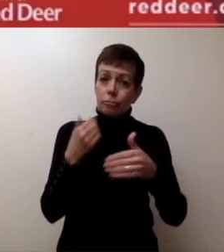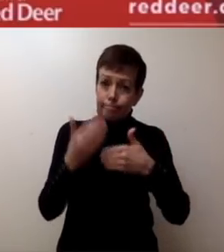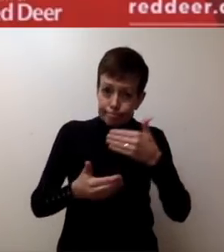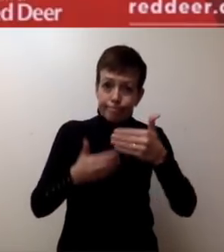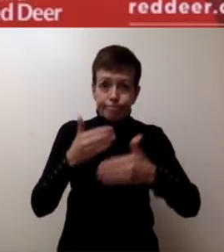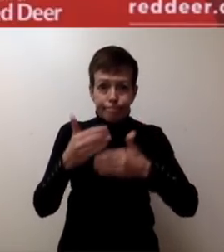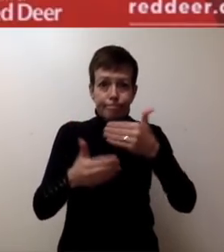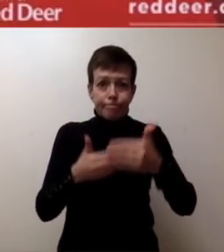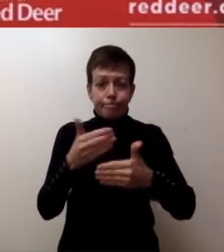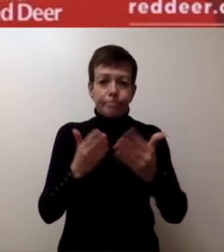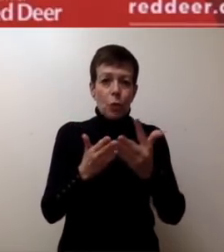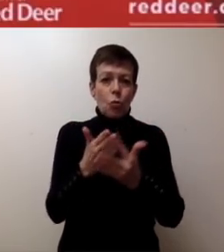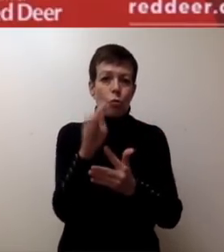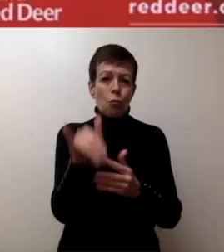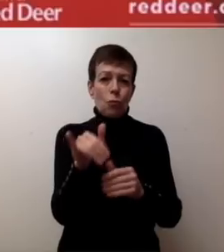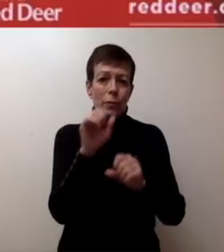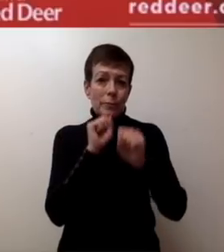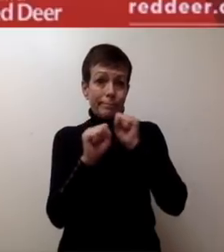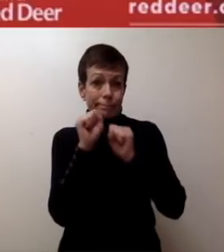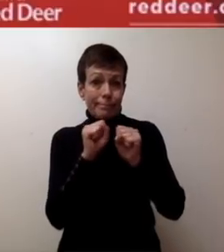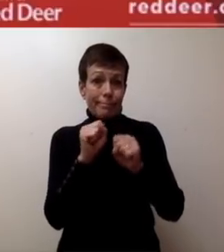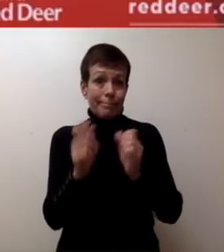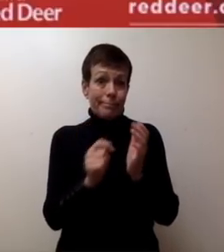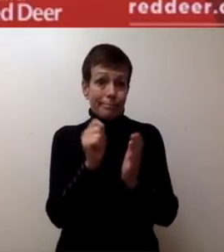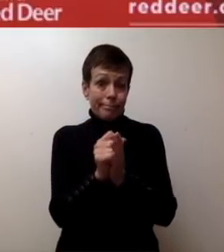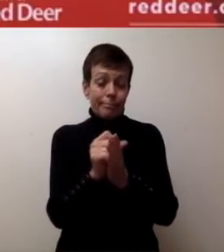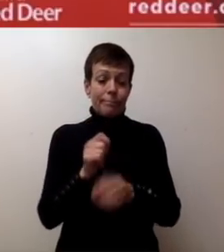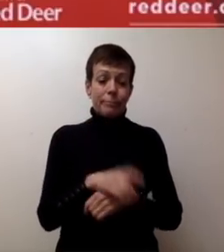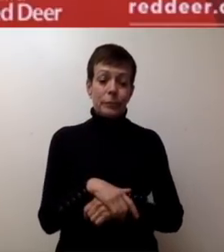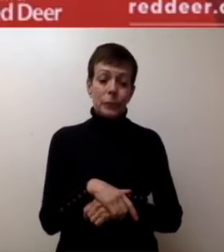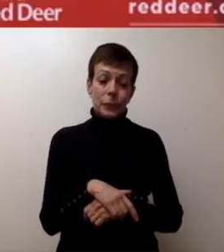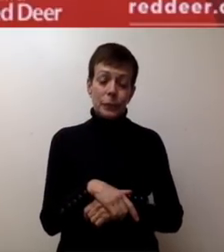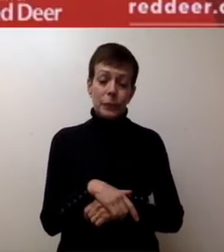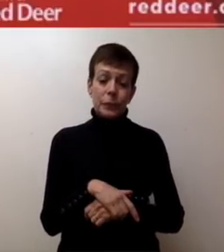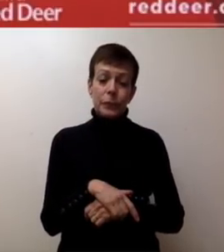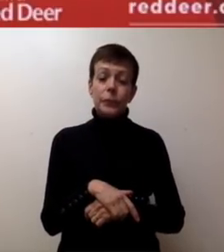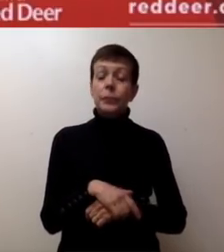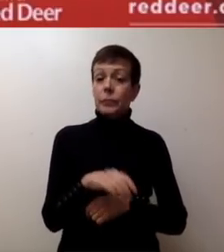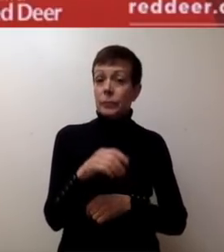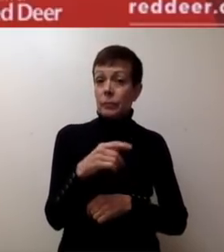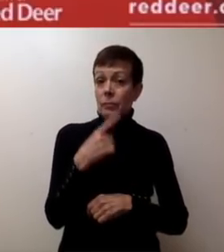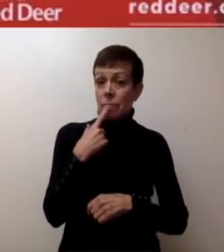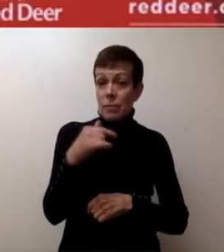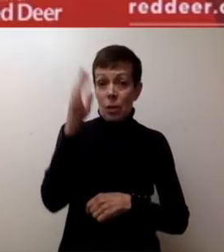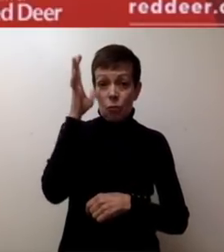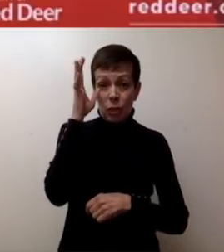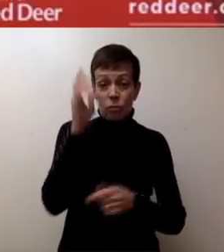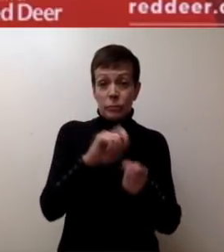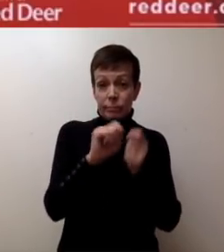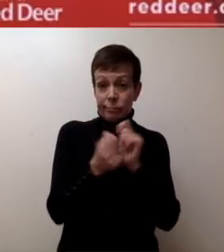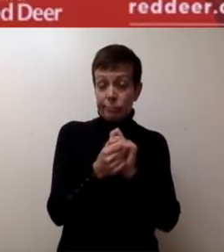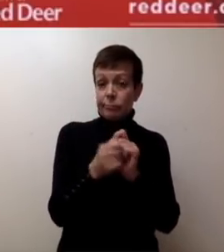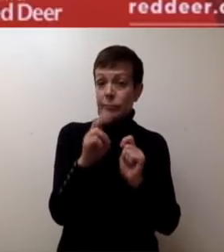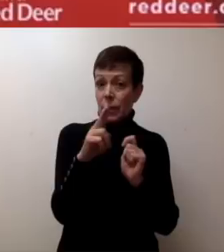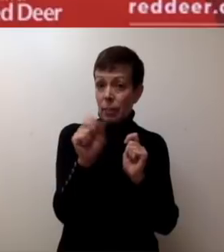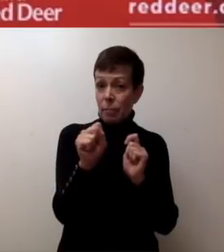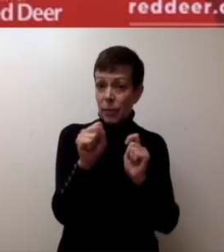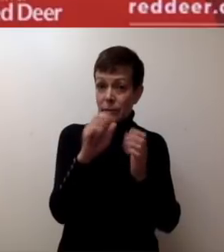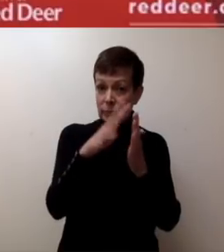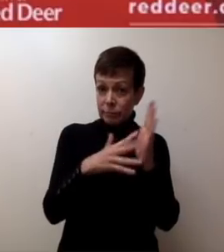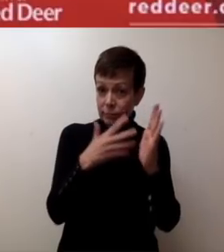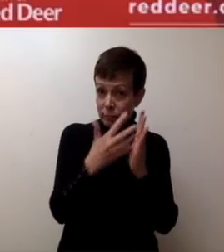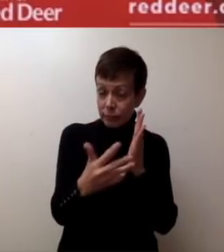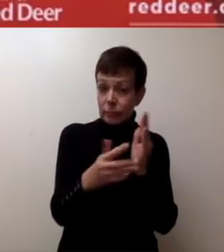As we move forward, in addition to the City of Red Deer's measures that we are taking on transit and in our